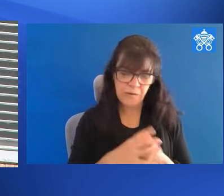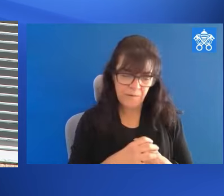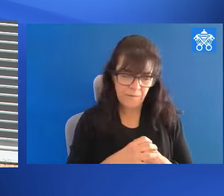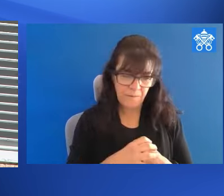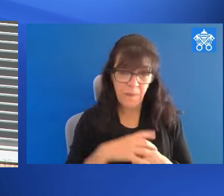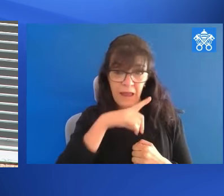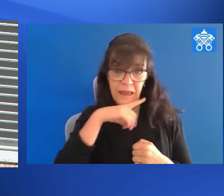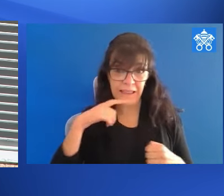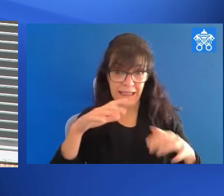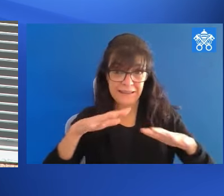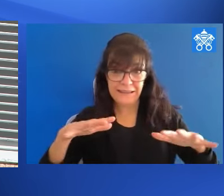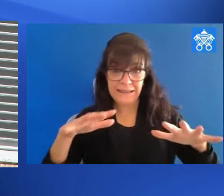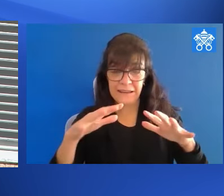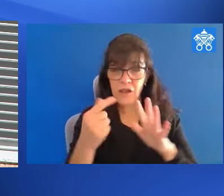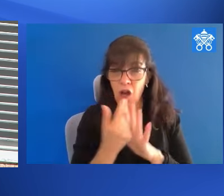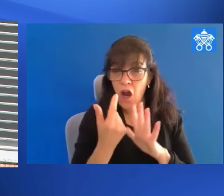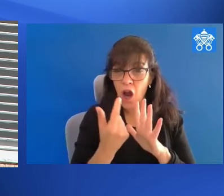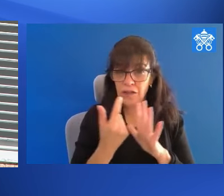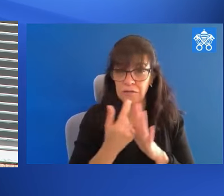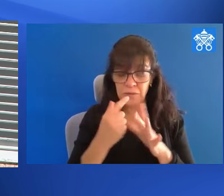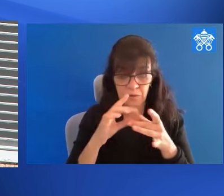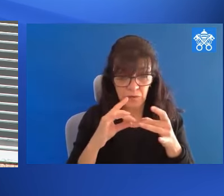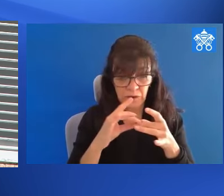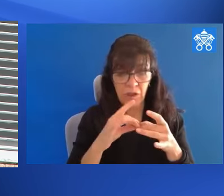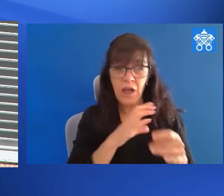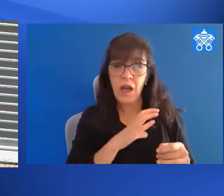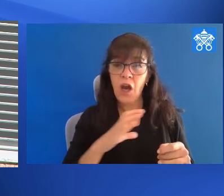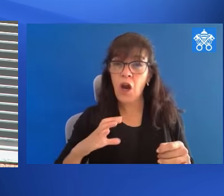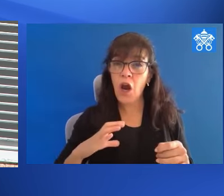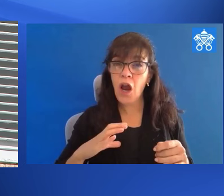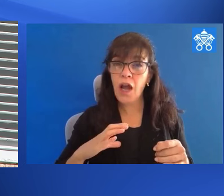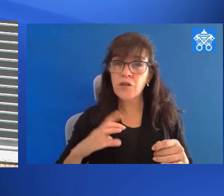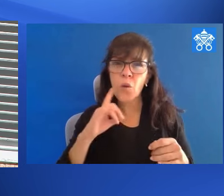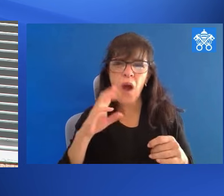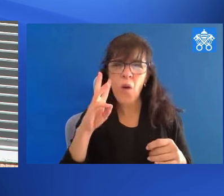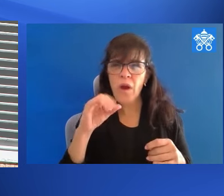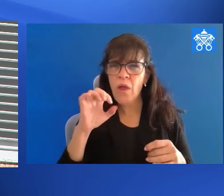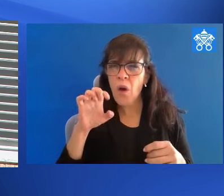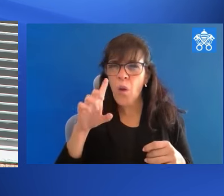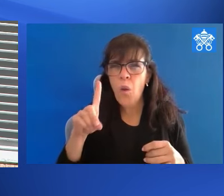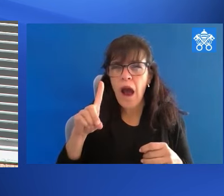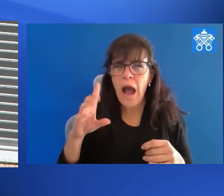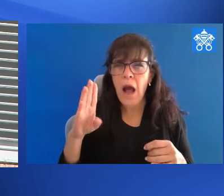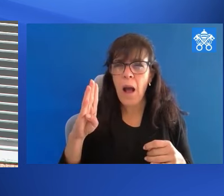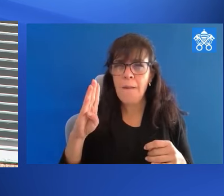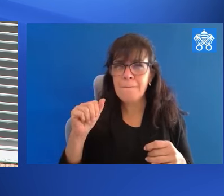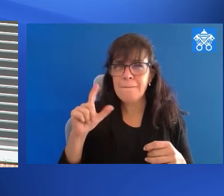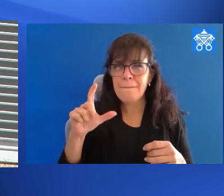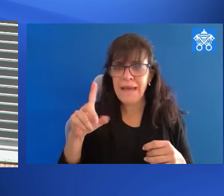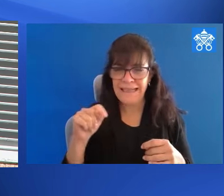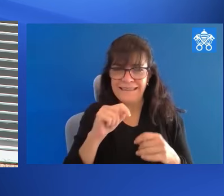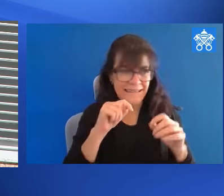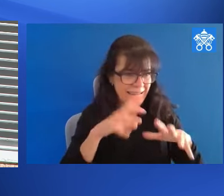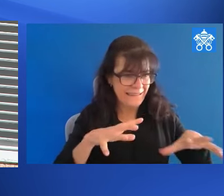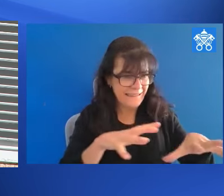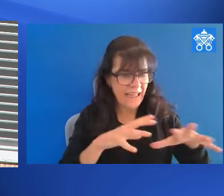In the desert, to get today's Gospel ads, Christ was with the wild beasts, and the angels ministered to